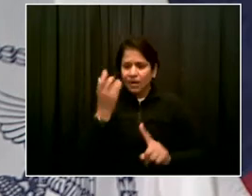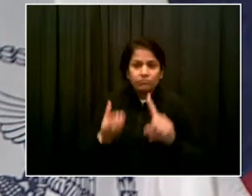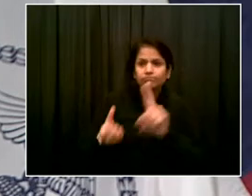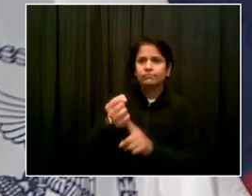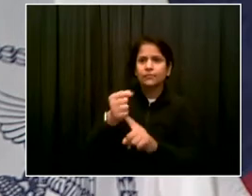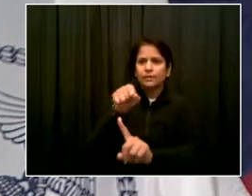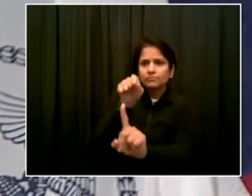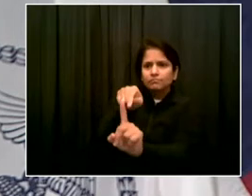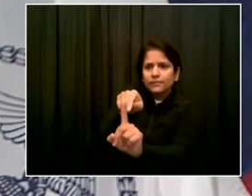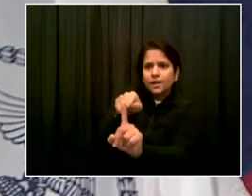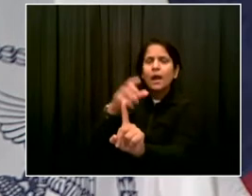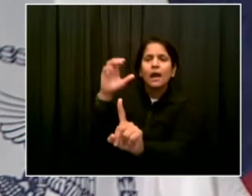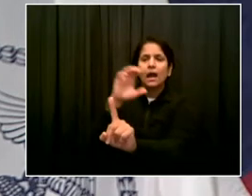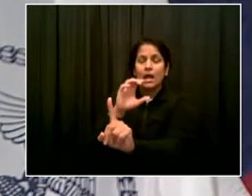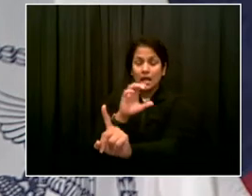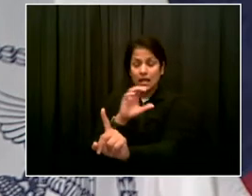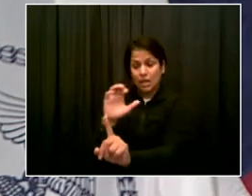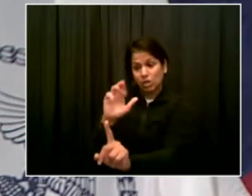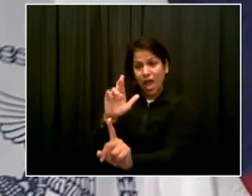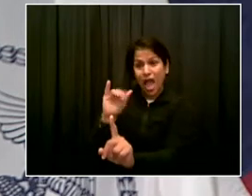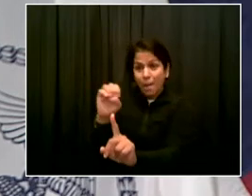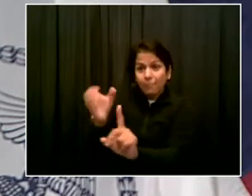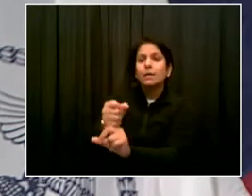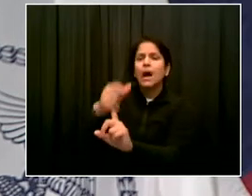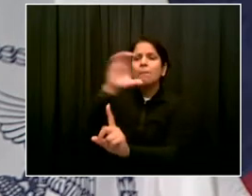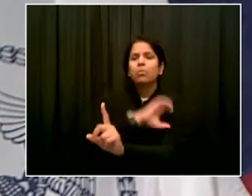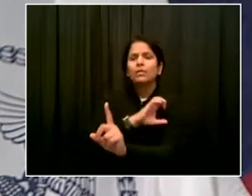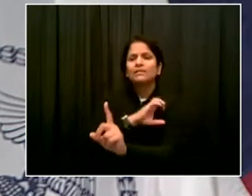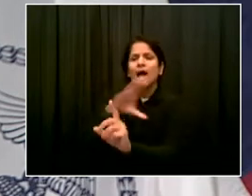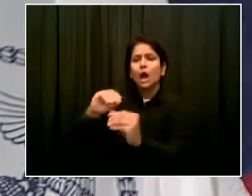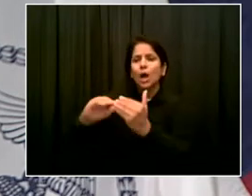at the right level as we speak now. Go ahead, Katie.